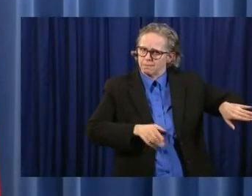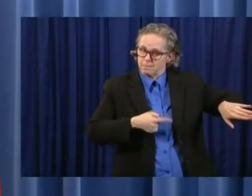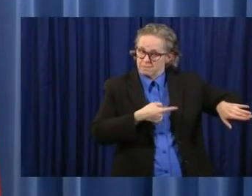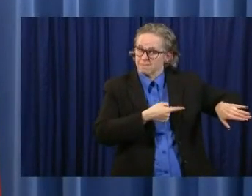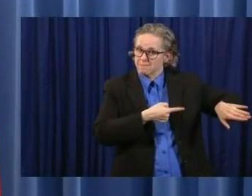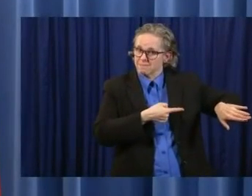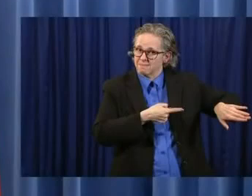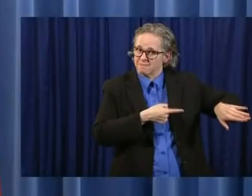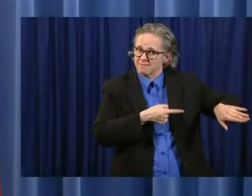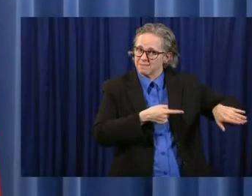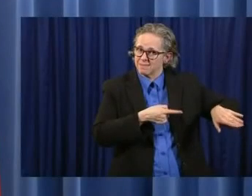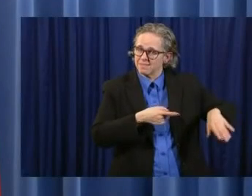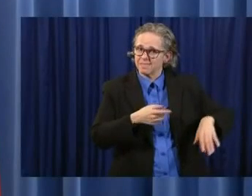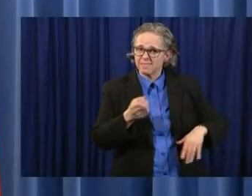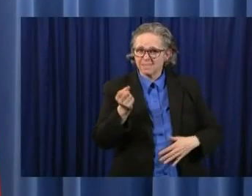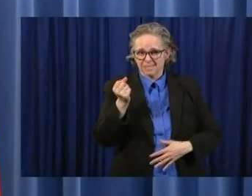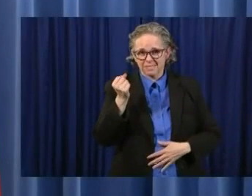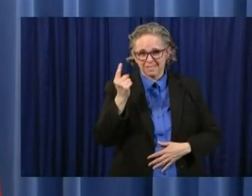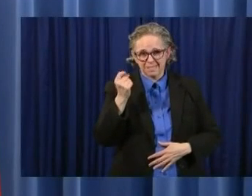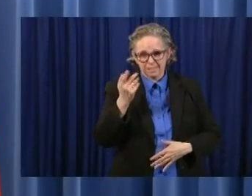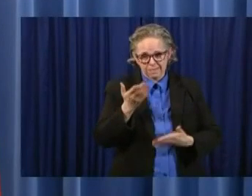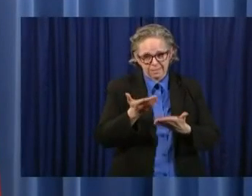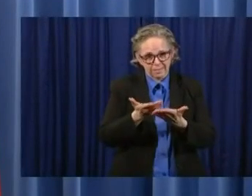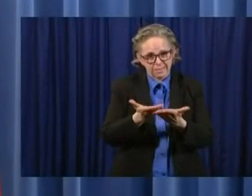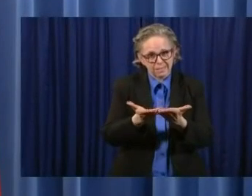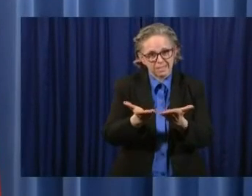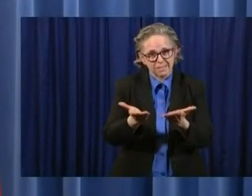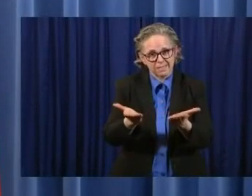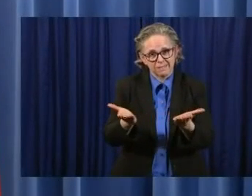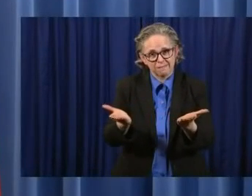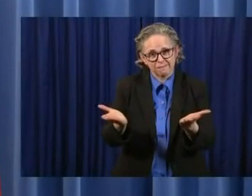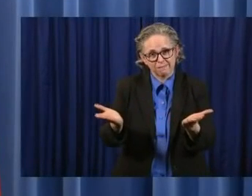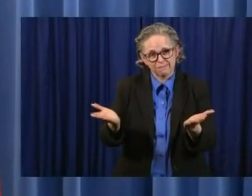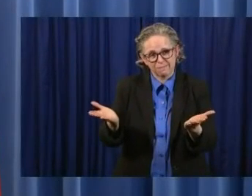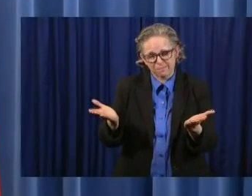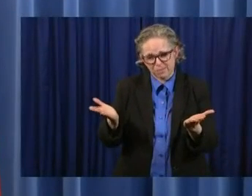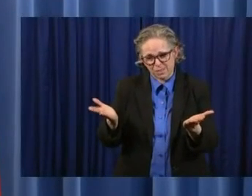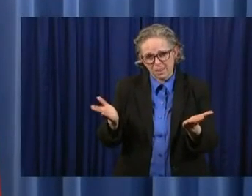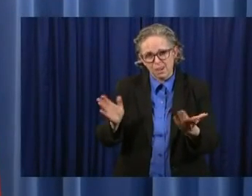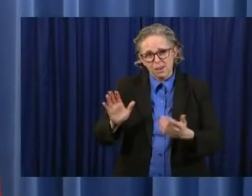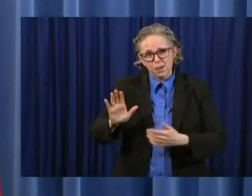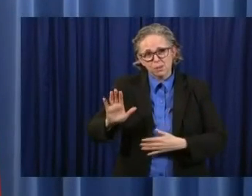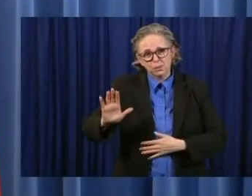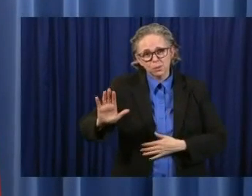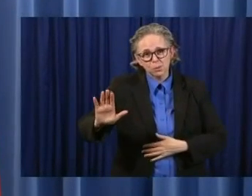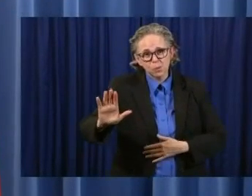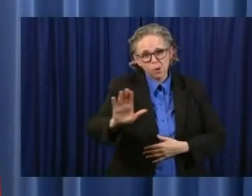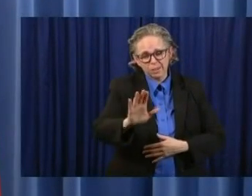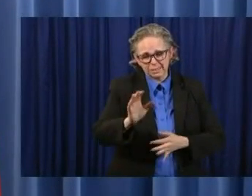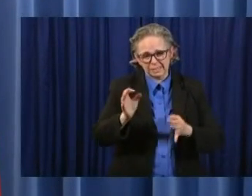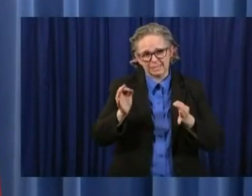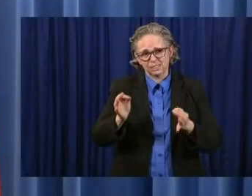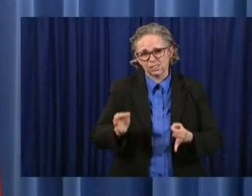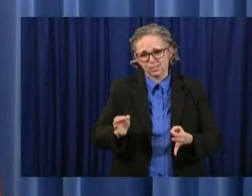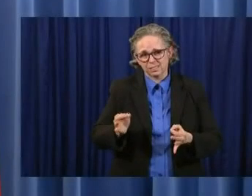But the fact remains that what you're doing when you do that is you're saying that